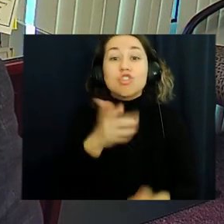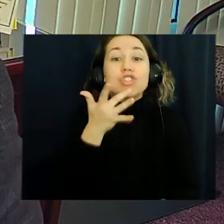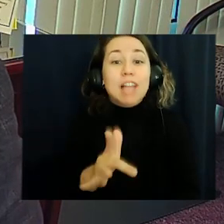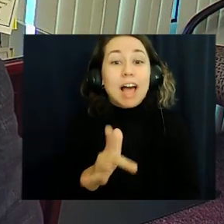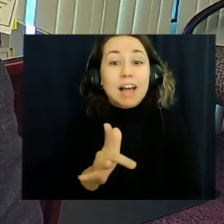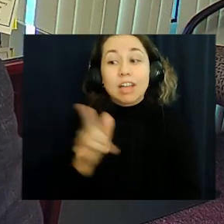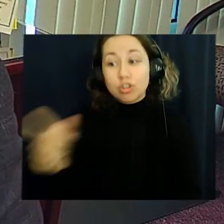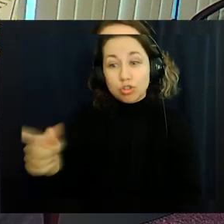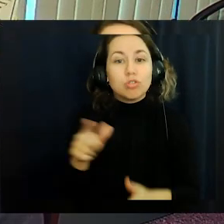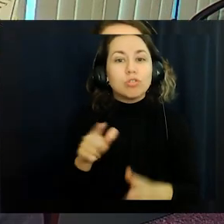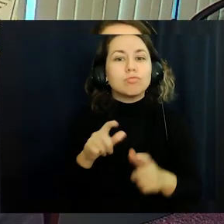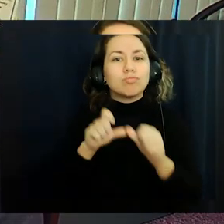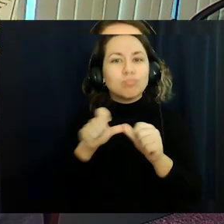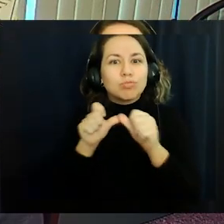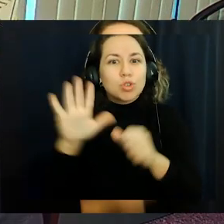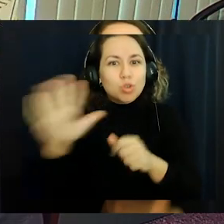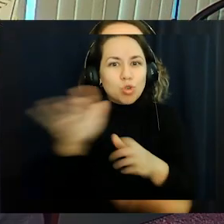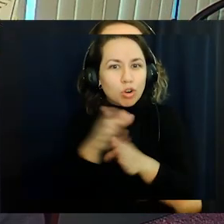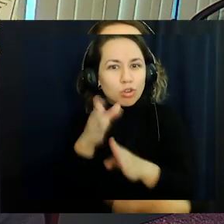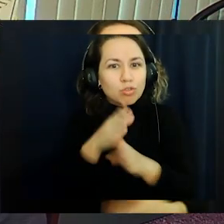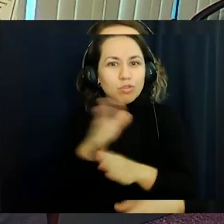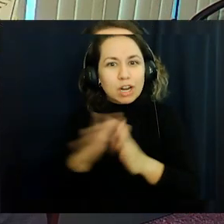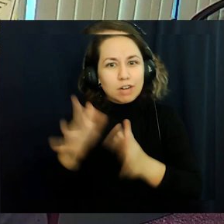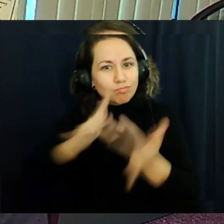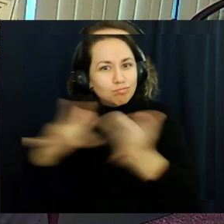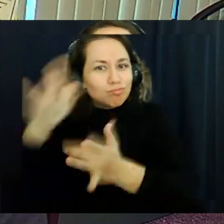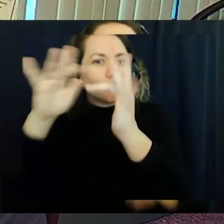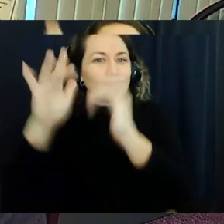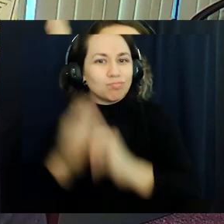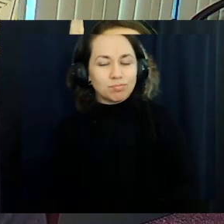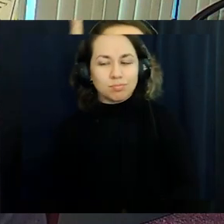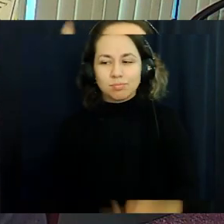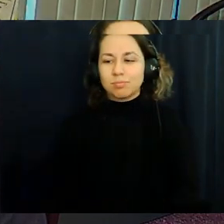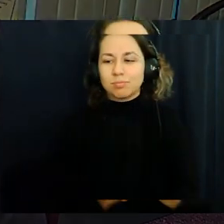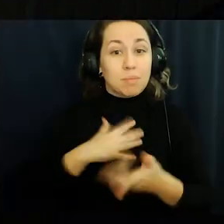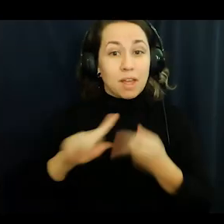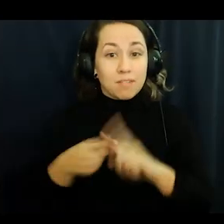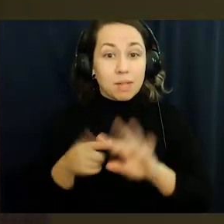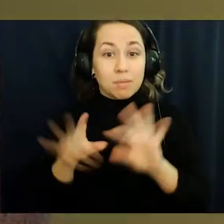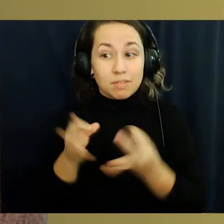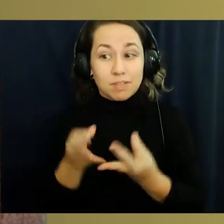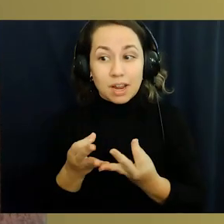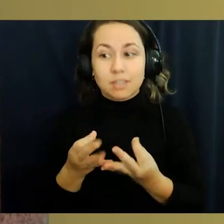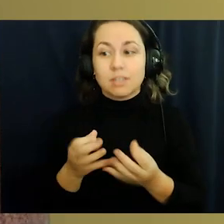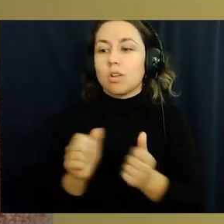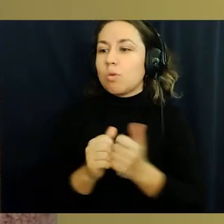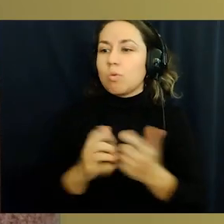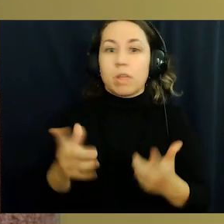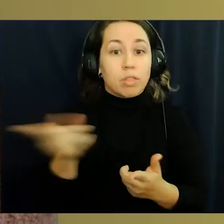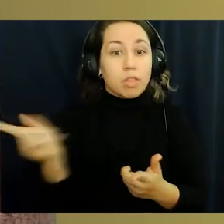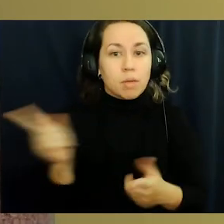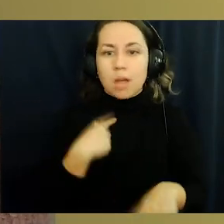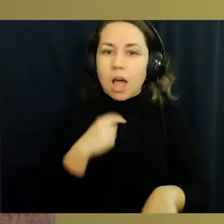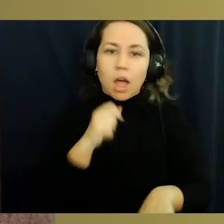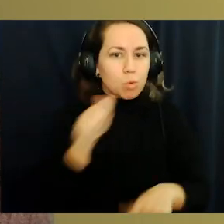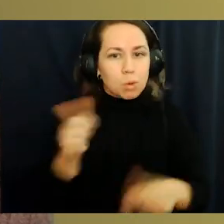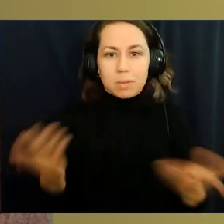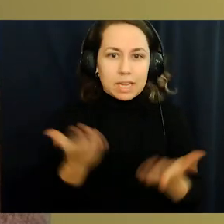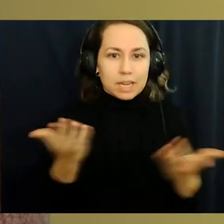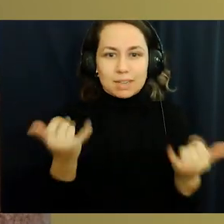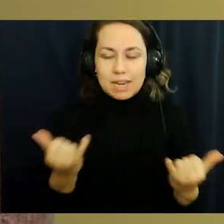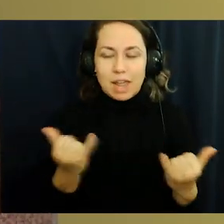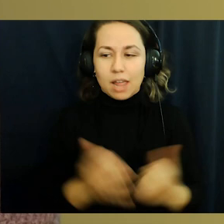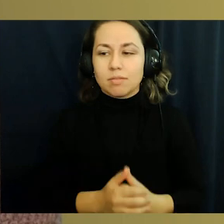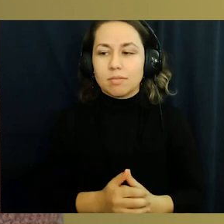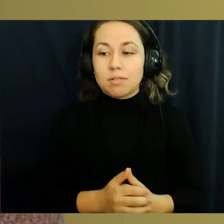forward to sharing your achievements as you go to university and career. Thank you again and have a great night. I want to thank my brothers and parents and the rest of my